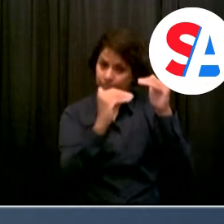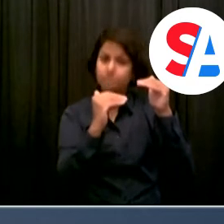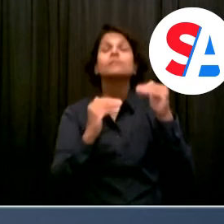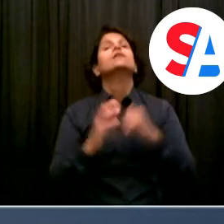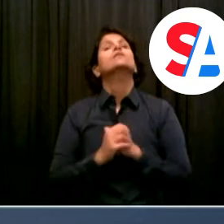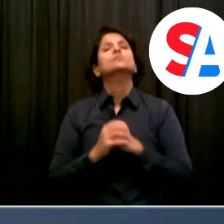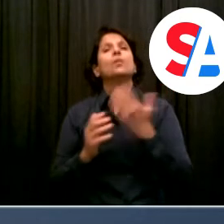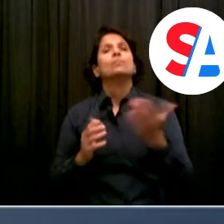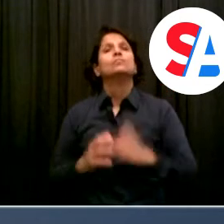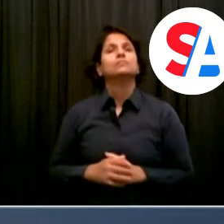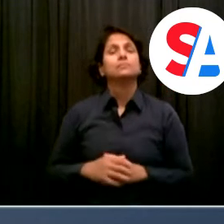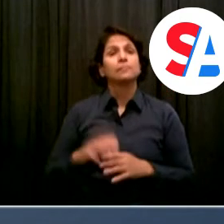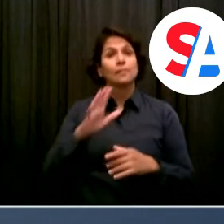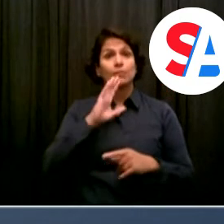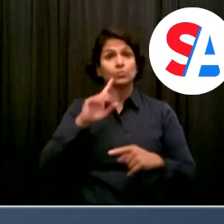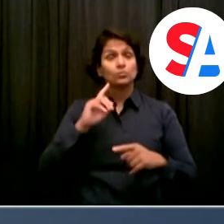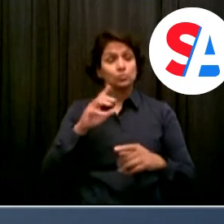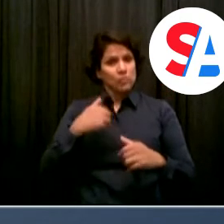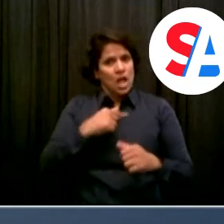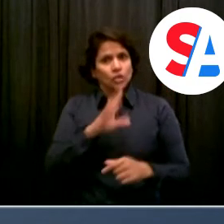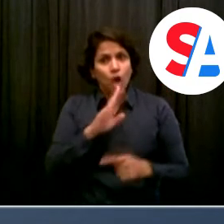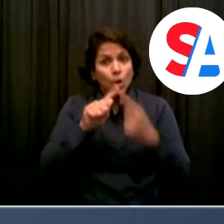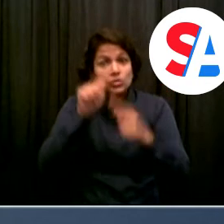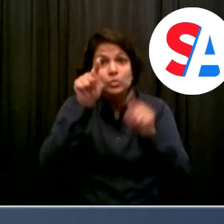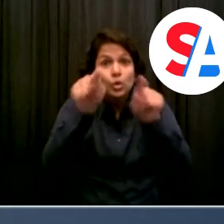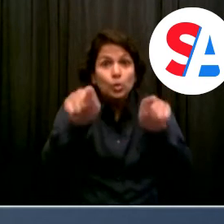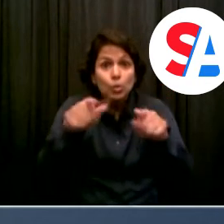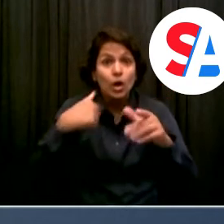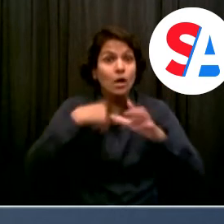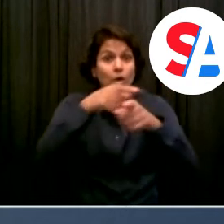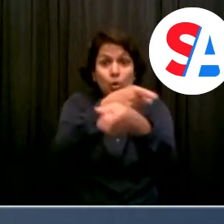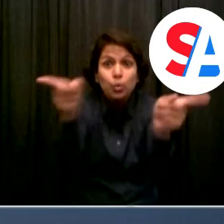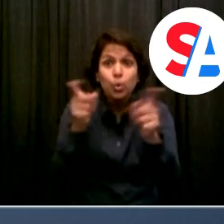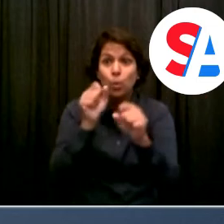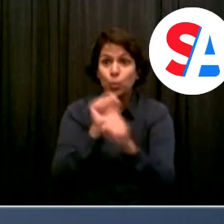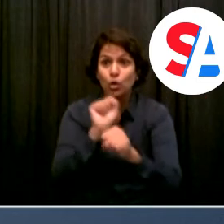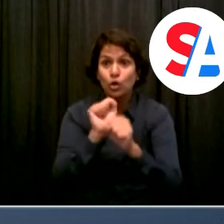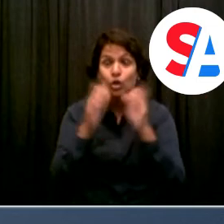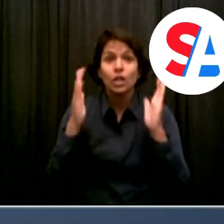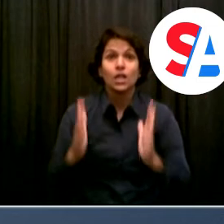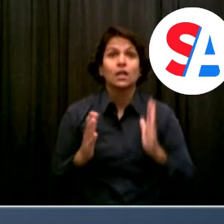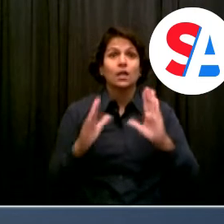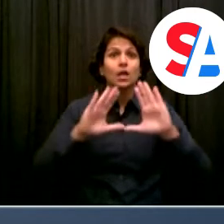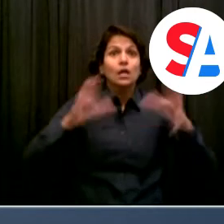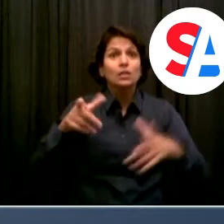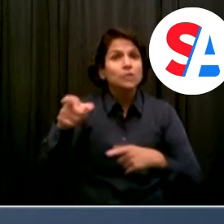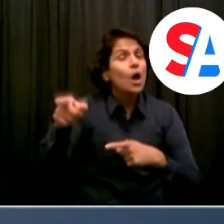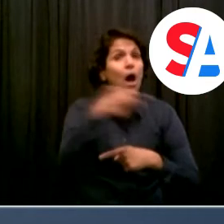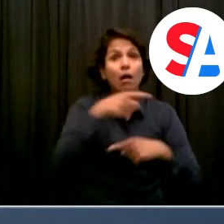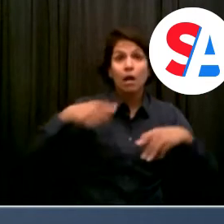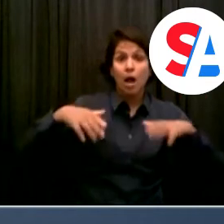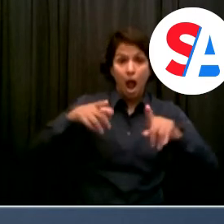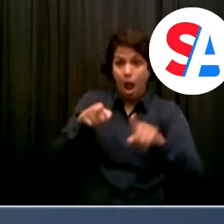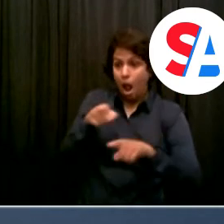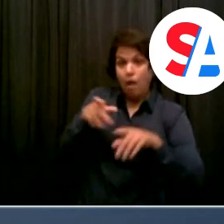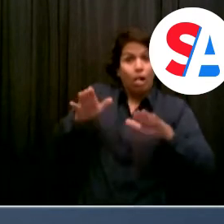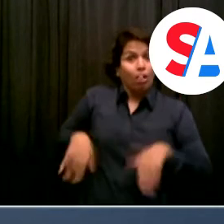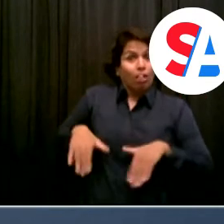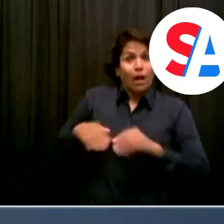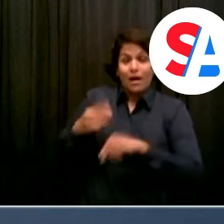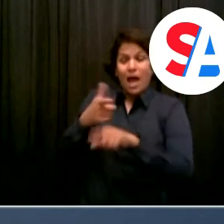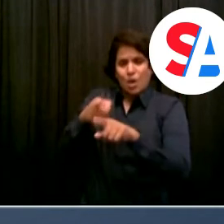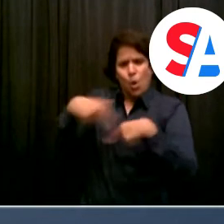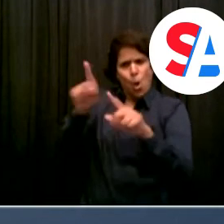you must either wear a mask indoors at your work site at all times, or